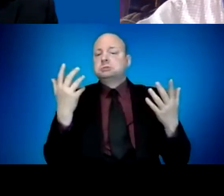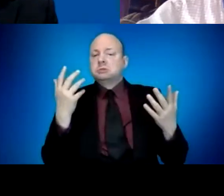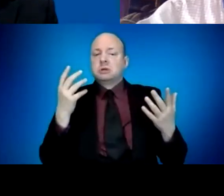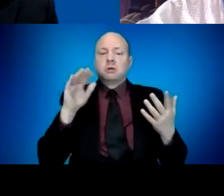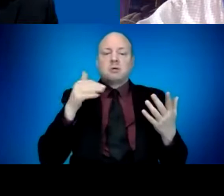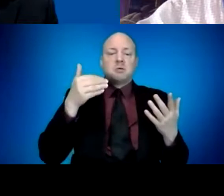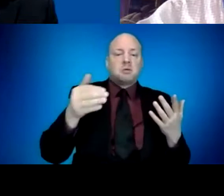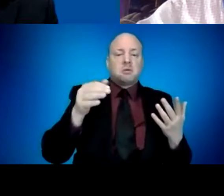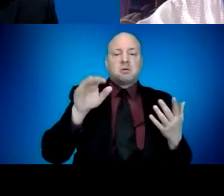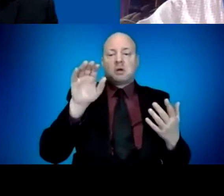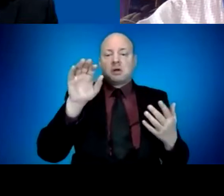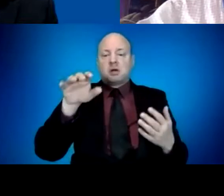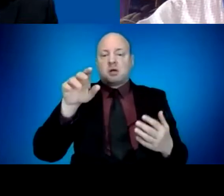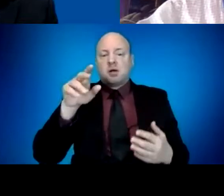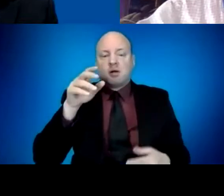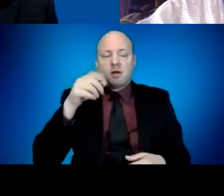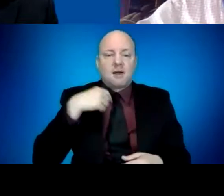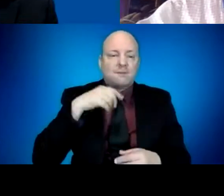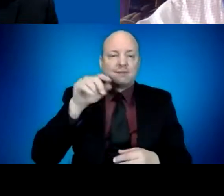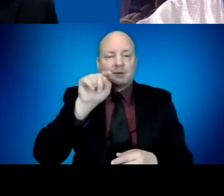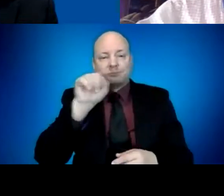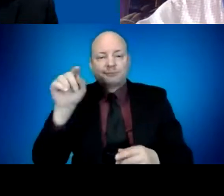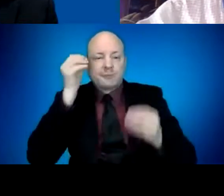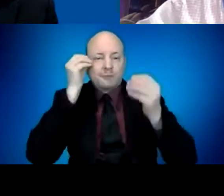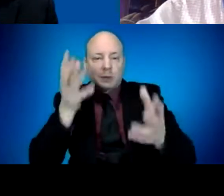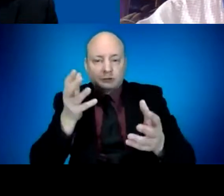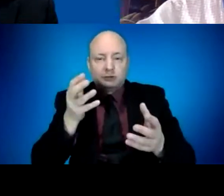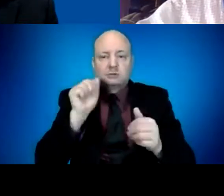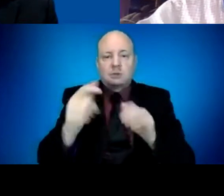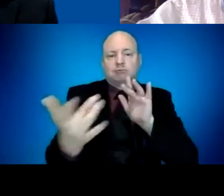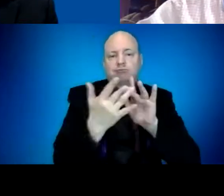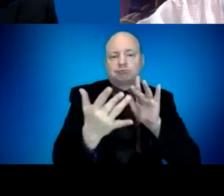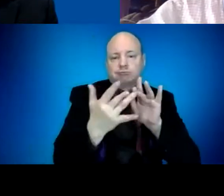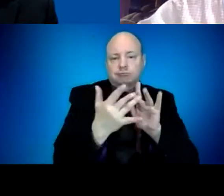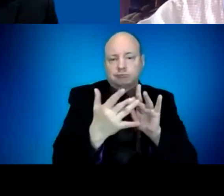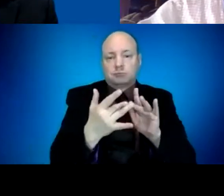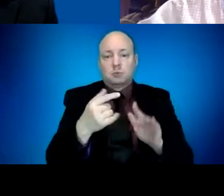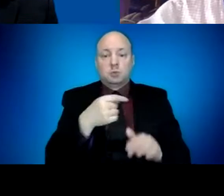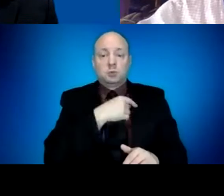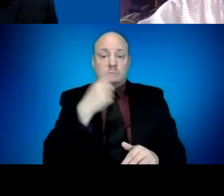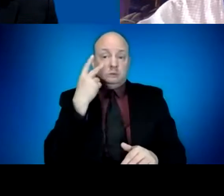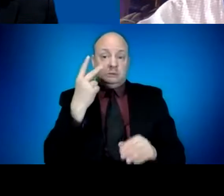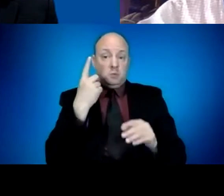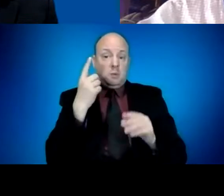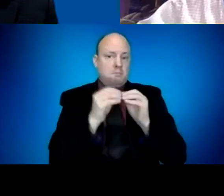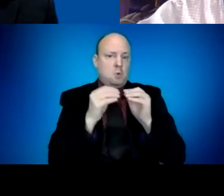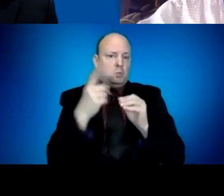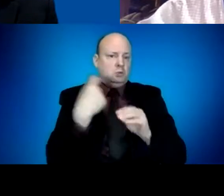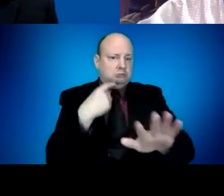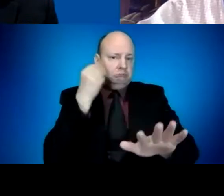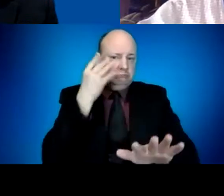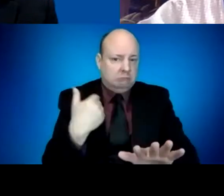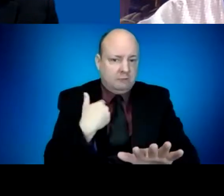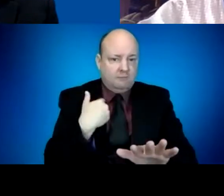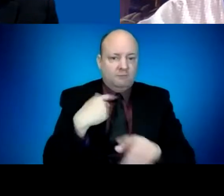Okay, and as I'm speaking, I see one follow up question. Kelly, I start from K2. Thank